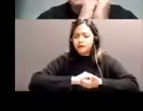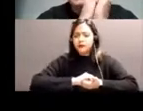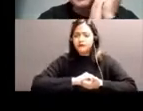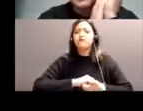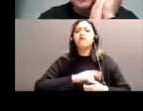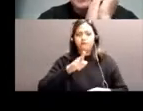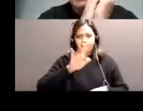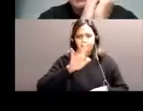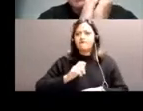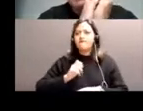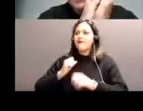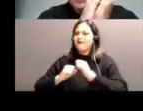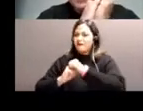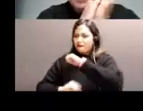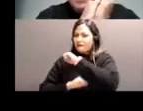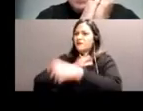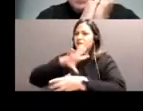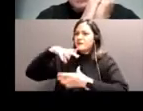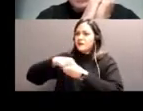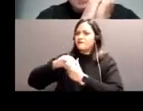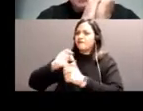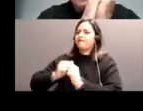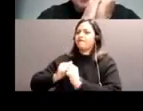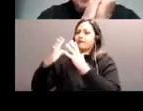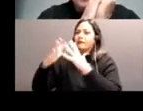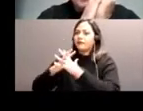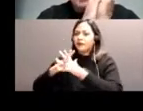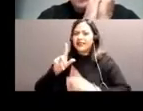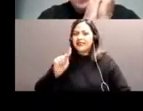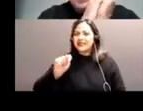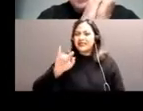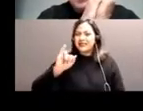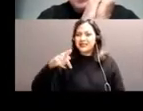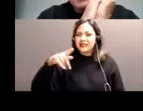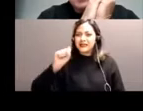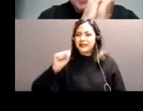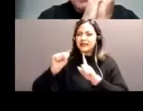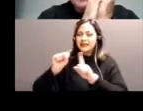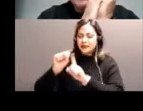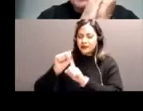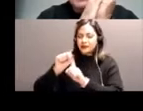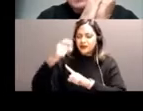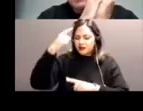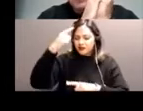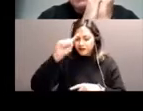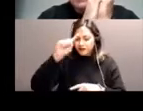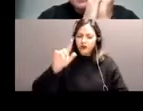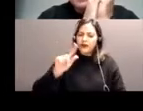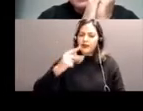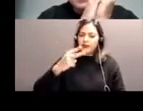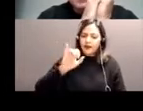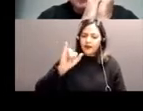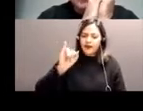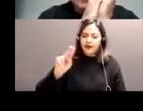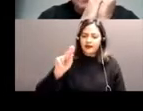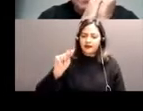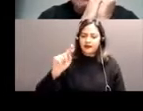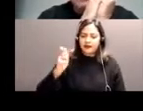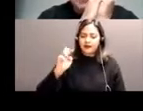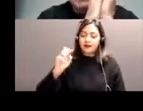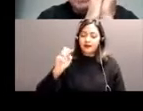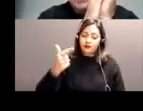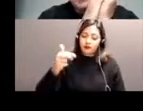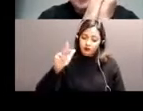Seniors, also called TICS, a collaborative group representing organizations providing services and support for seniors in the community.